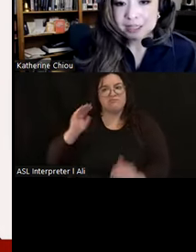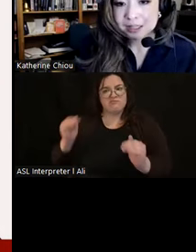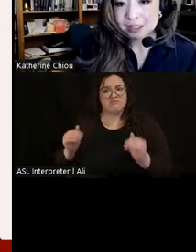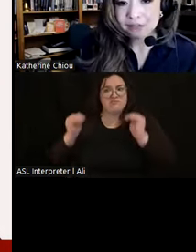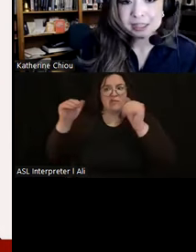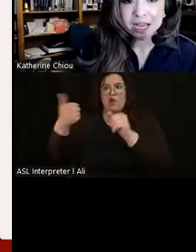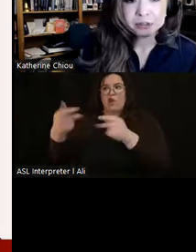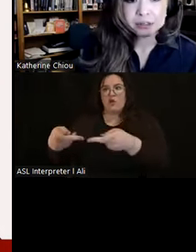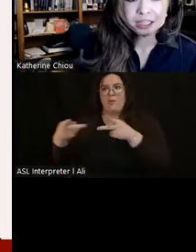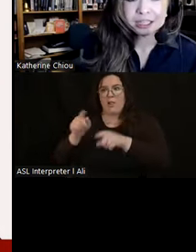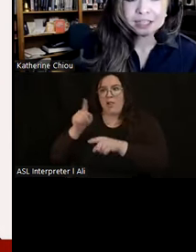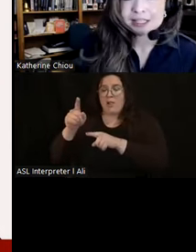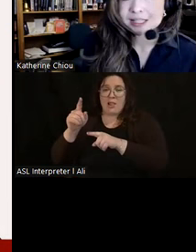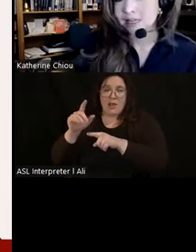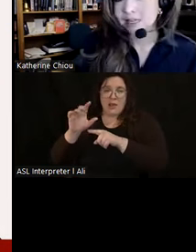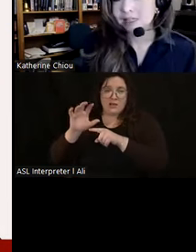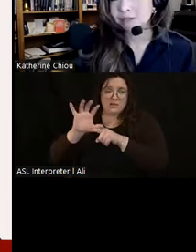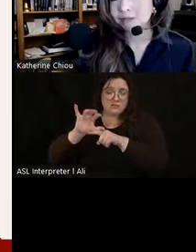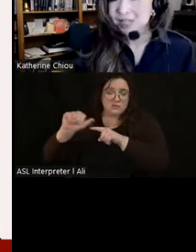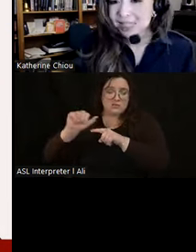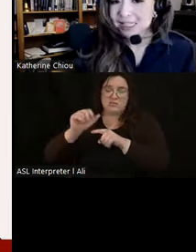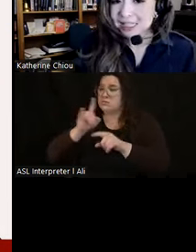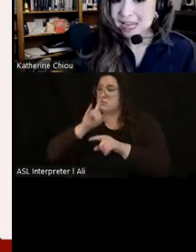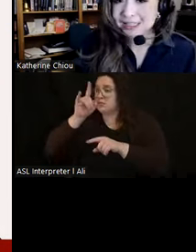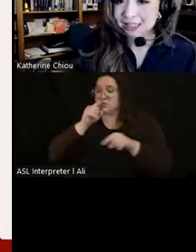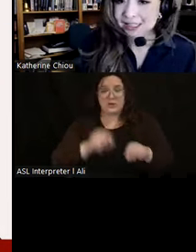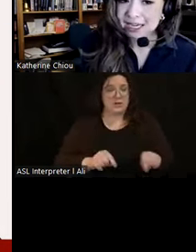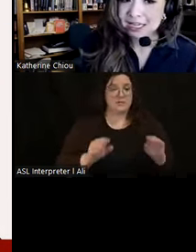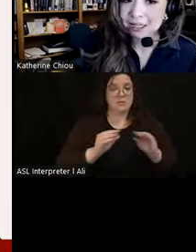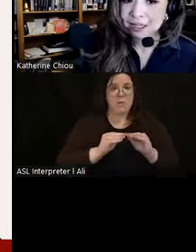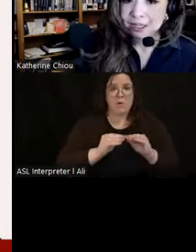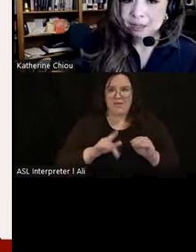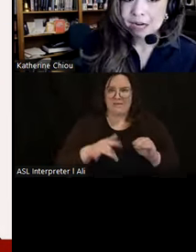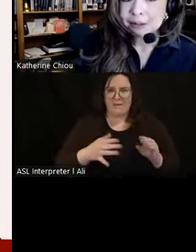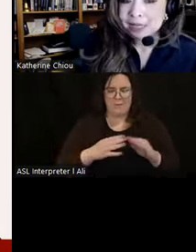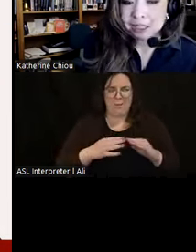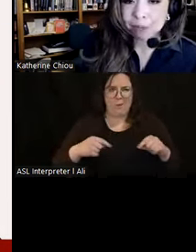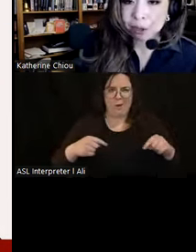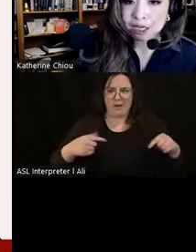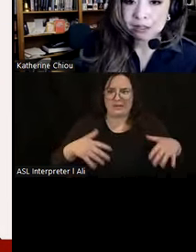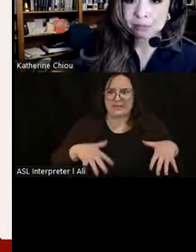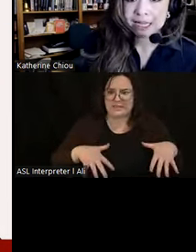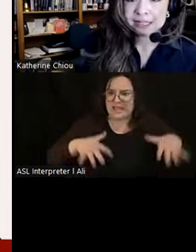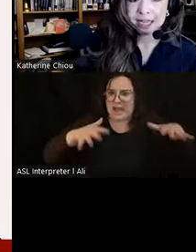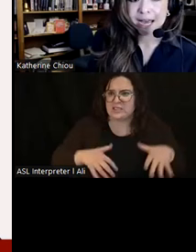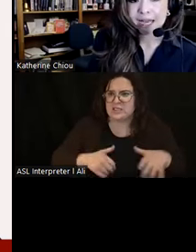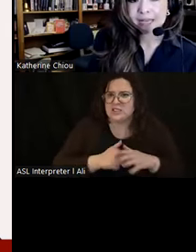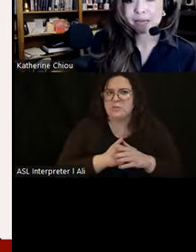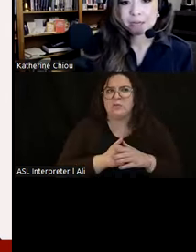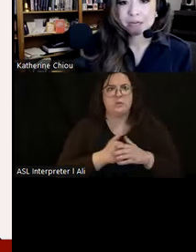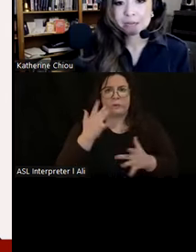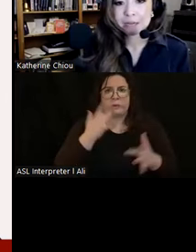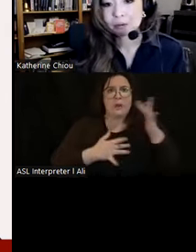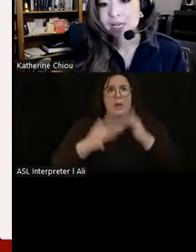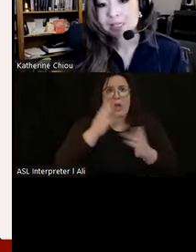the residents of this house lived in a state of what we think is heightened anxiety, perhaps making the most out of the plants that they had